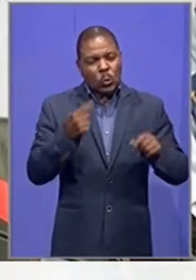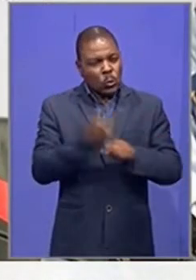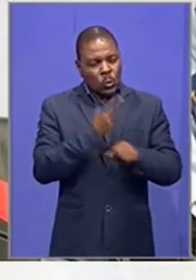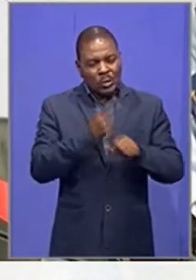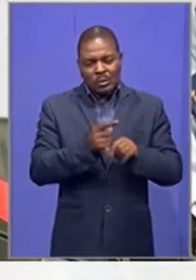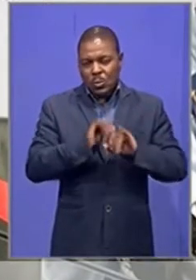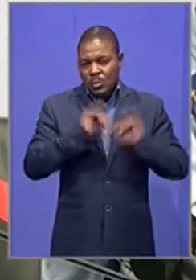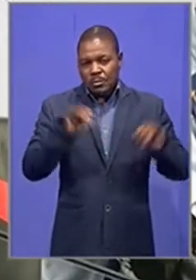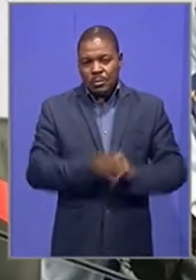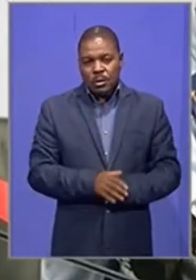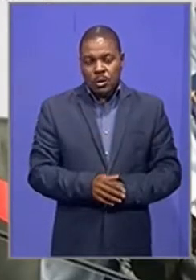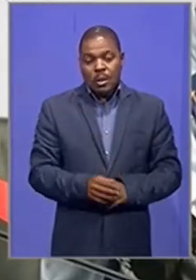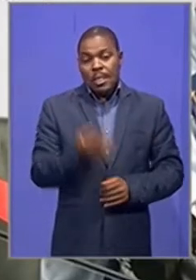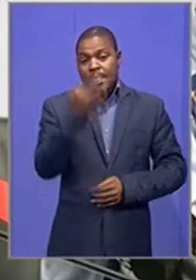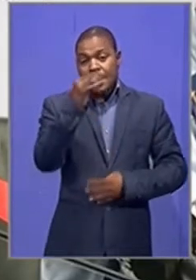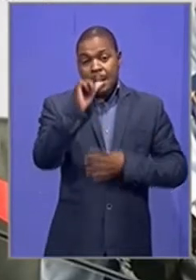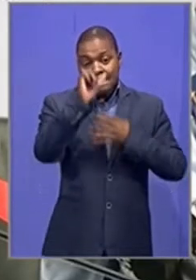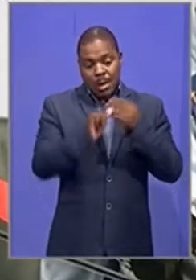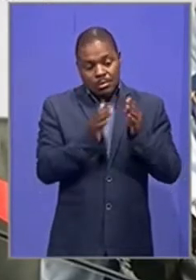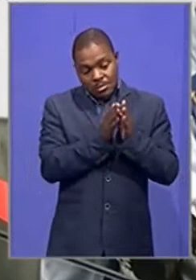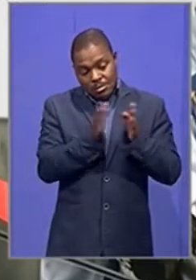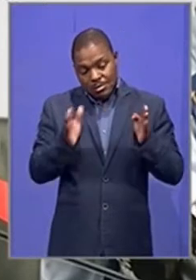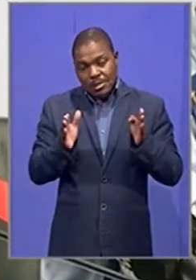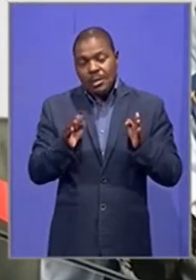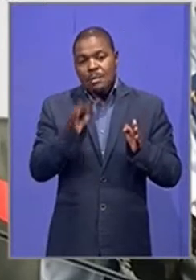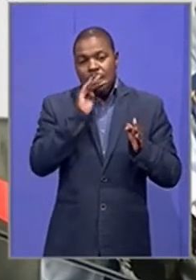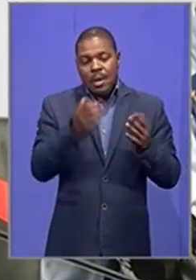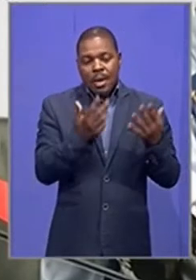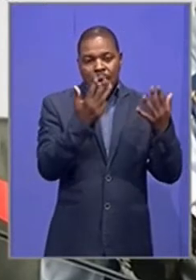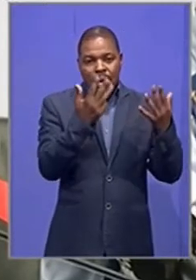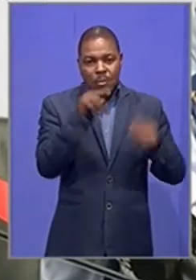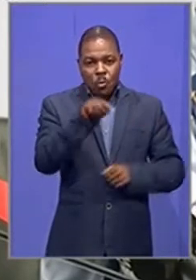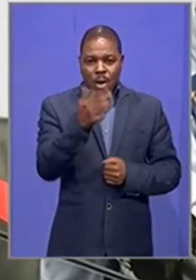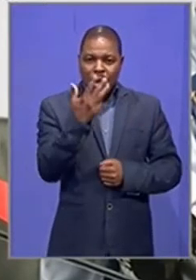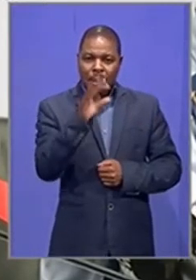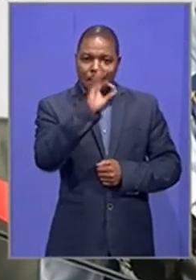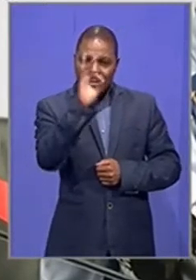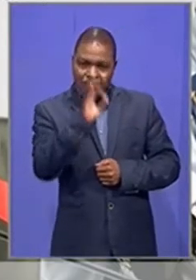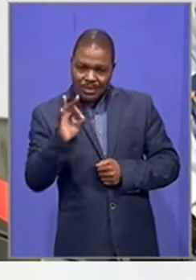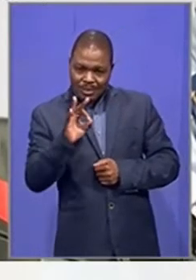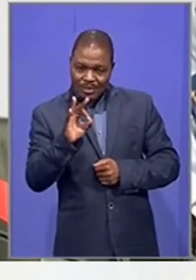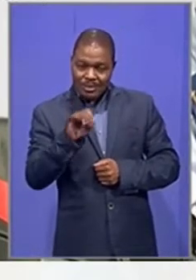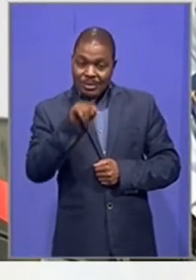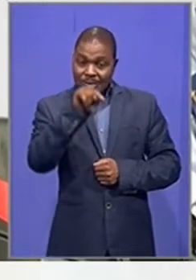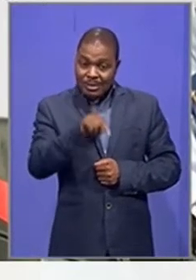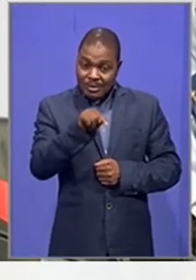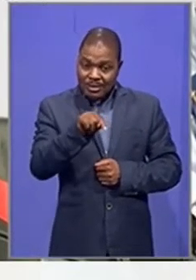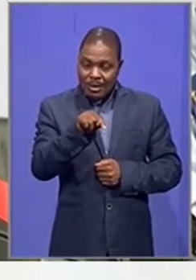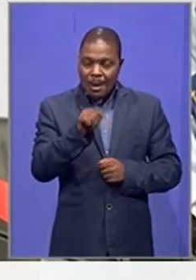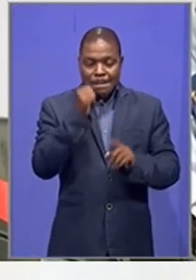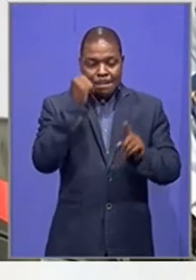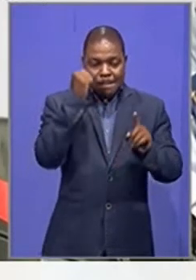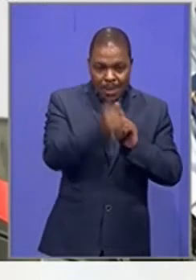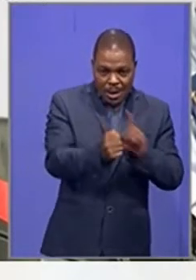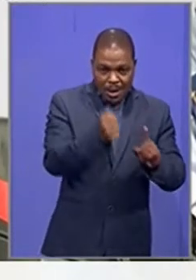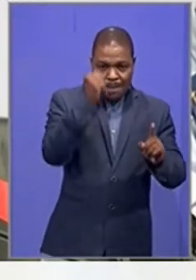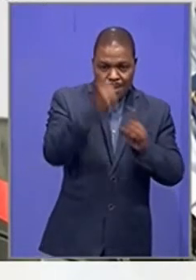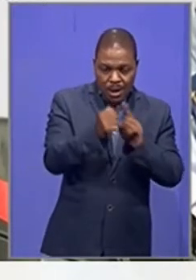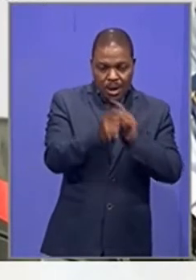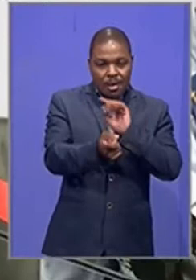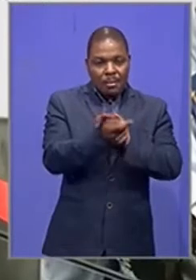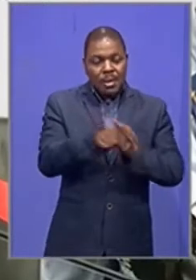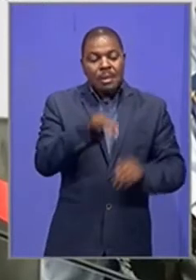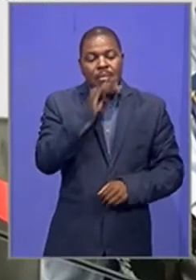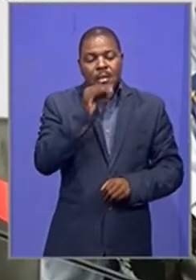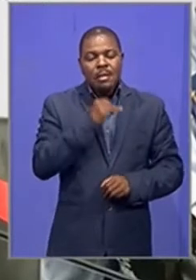In the three months of reporting, an 8.9% increase in murder was recorded. That